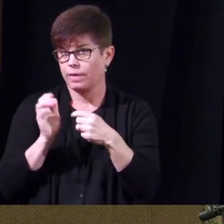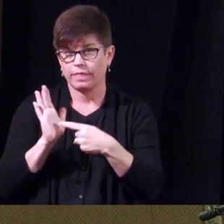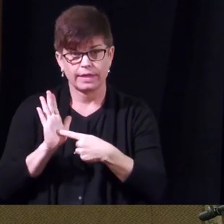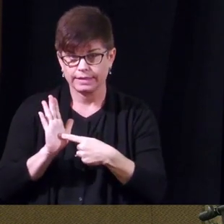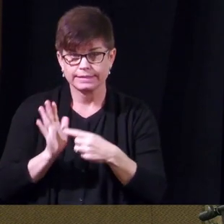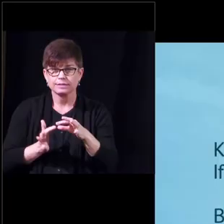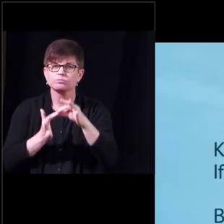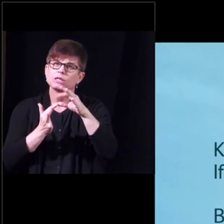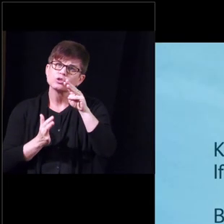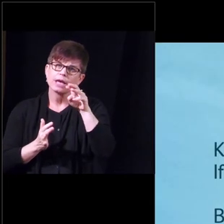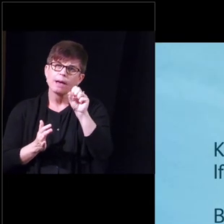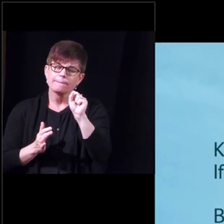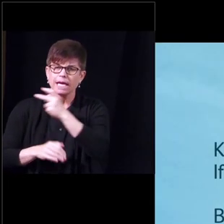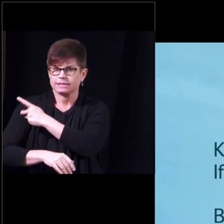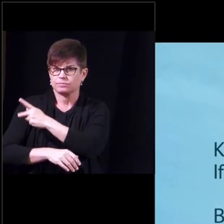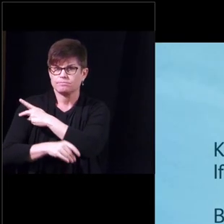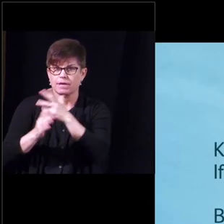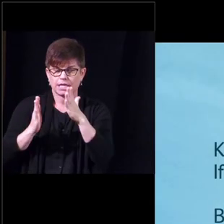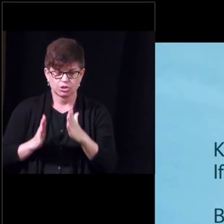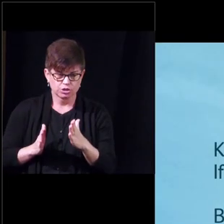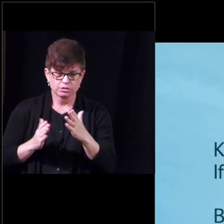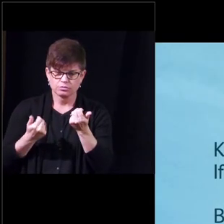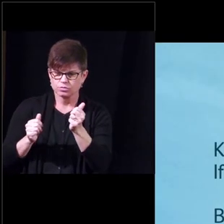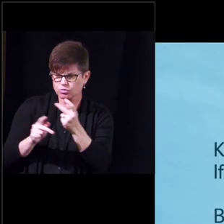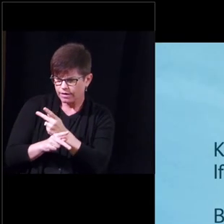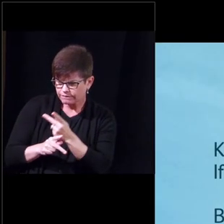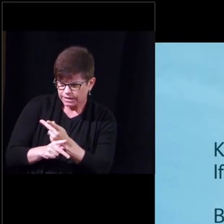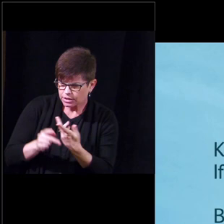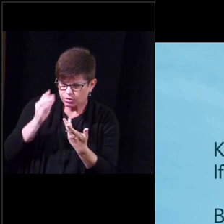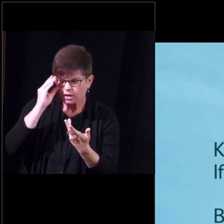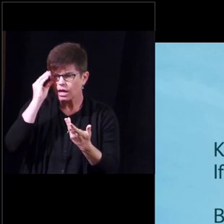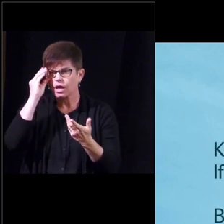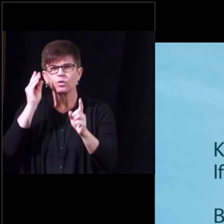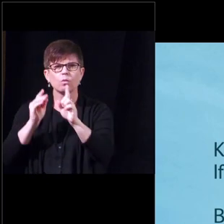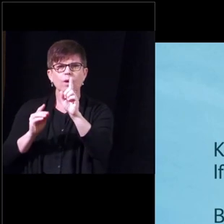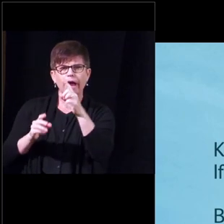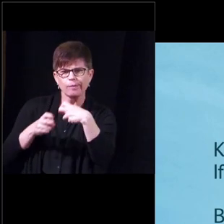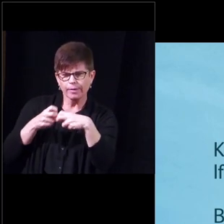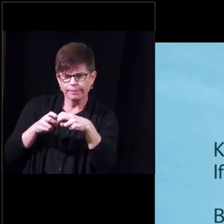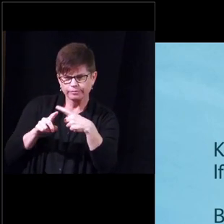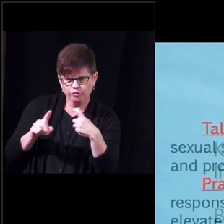in ms patients and we try to figure out where that problem is coming from